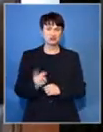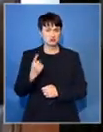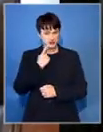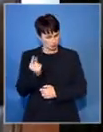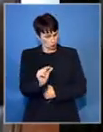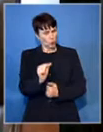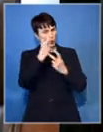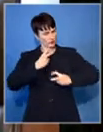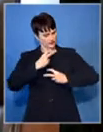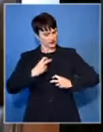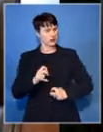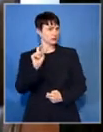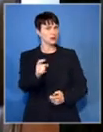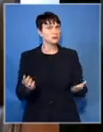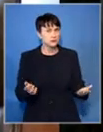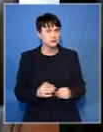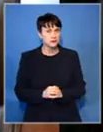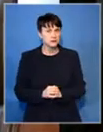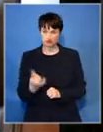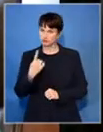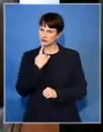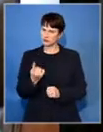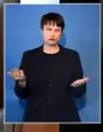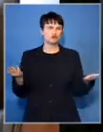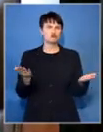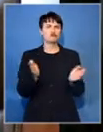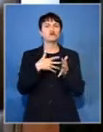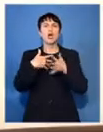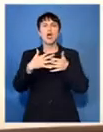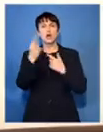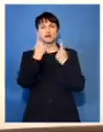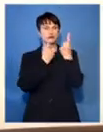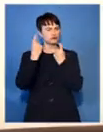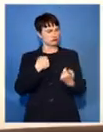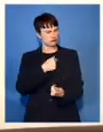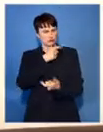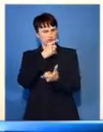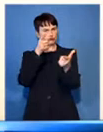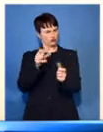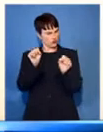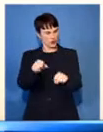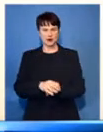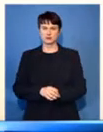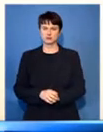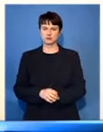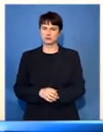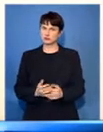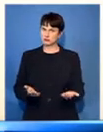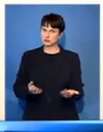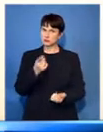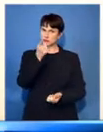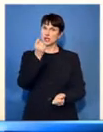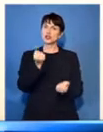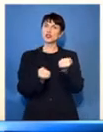as soon as possible, and he says he will accommodate all queries. Of course I'll cooperate with the Digital Services Commission.